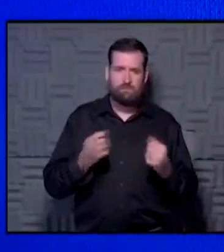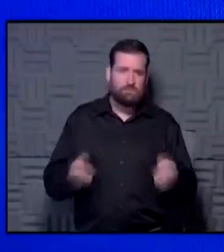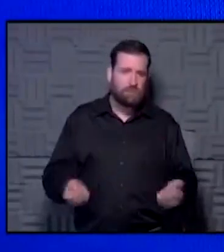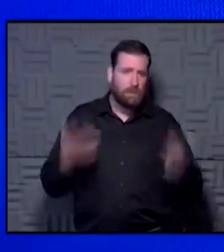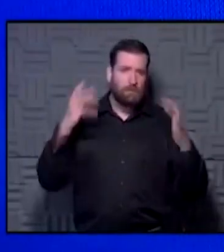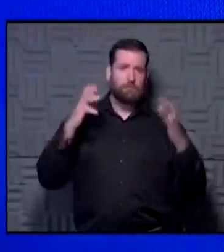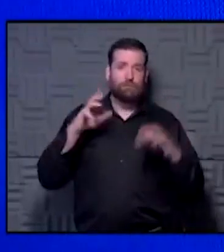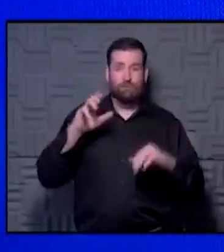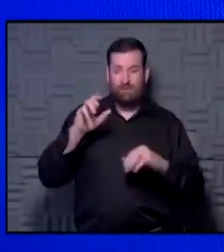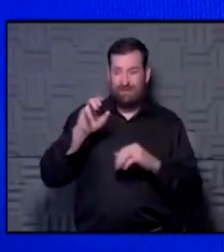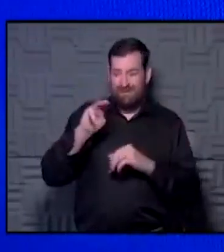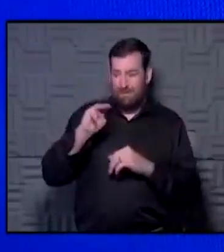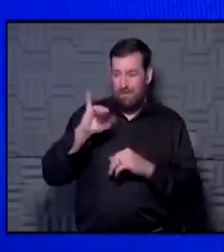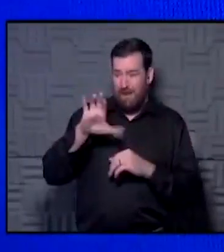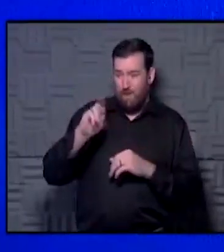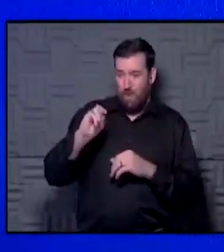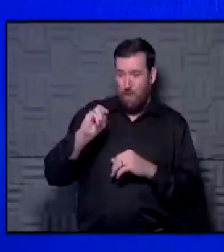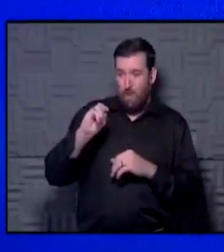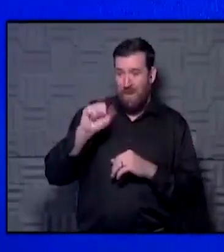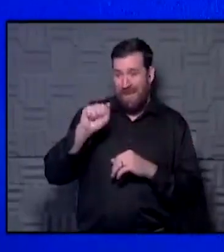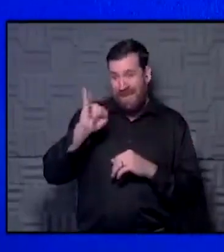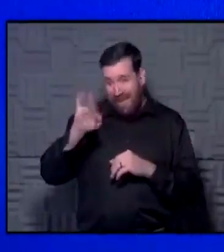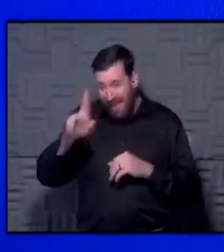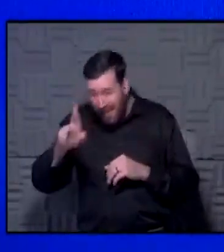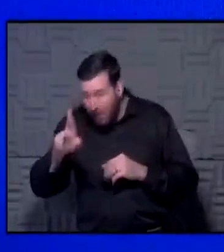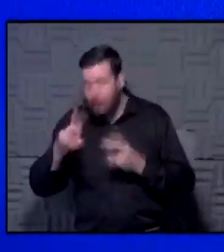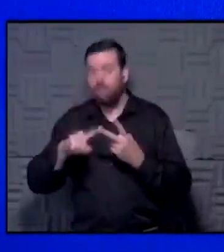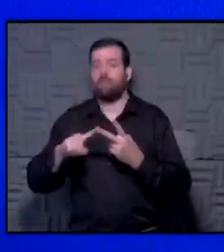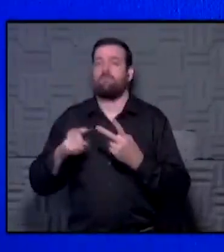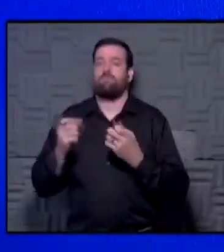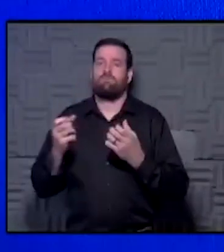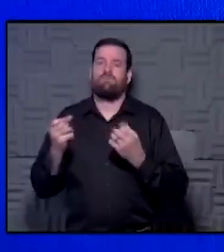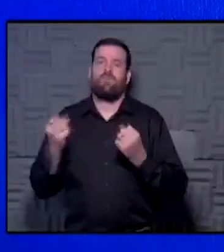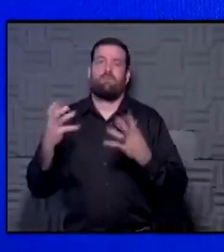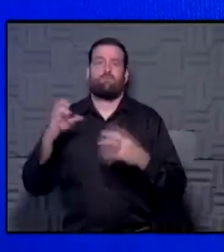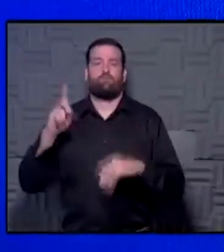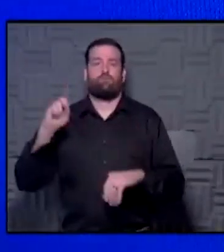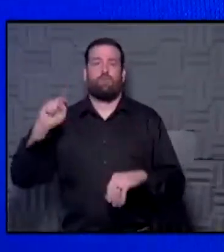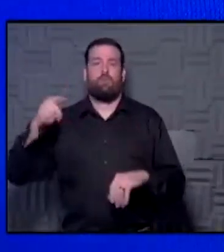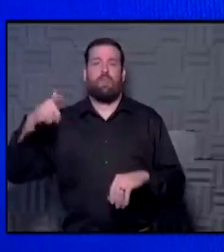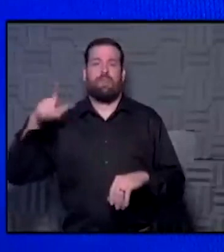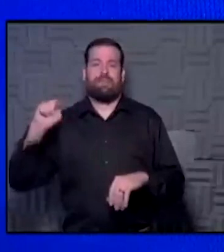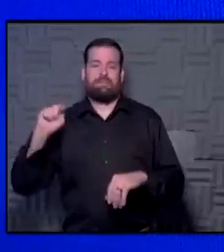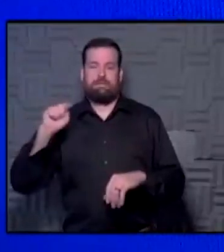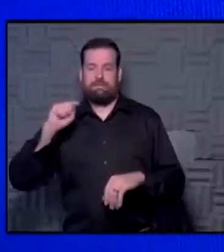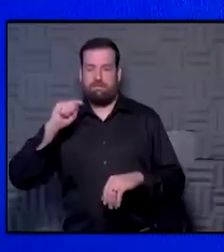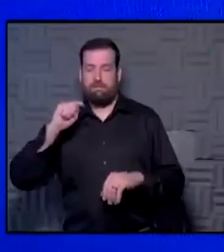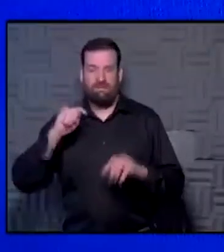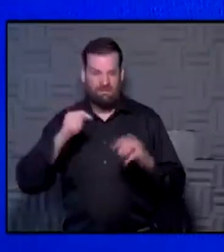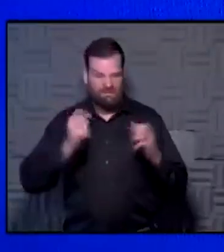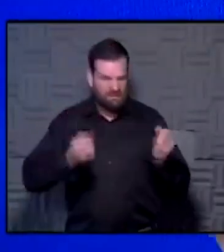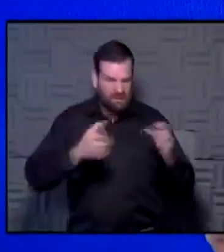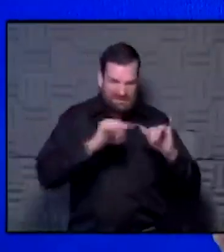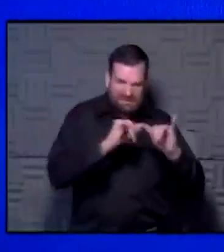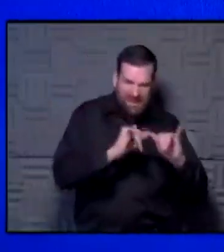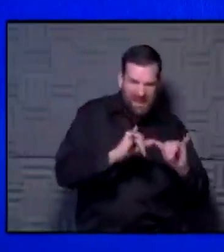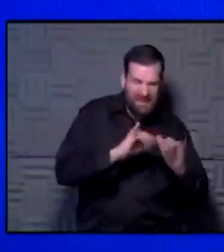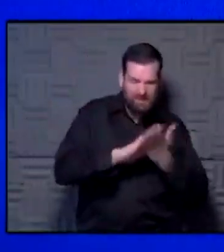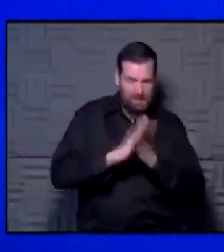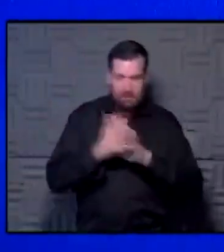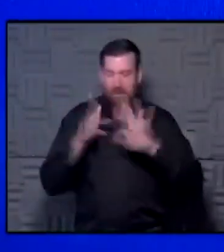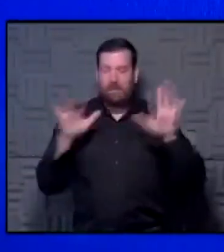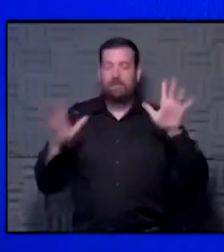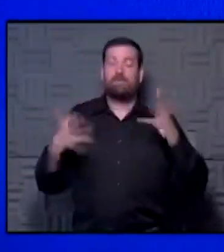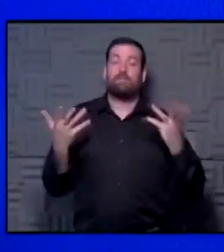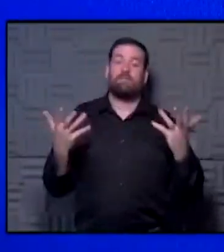spread by micro aerosol, and how much of it's really more droplets of particles, and how big is a particle before you consider it an aerosol?